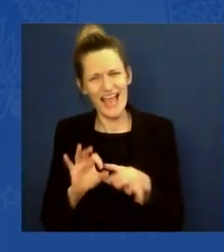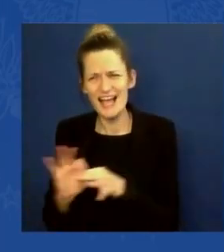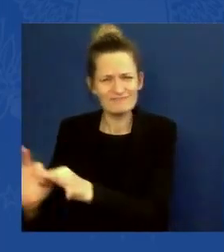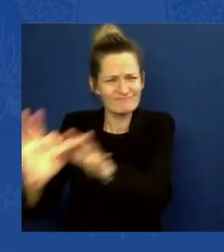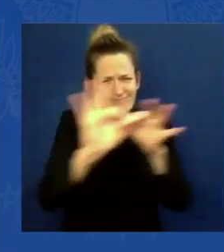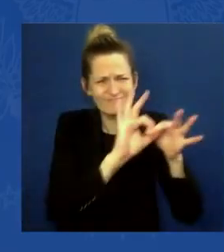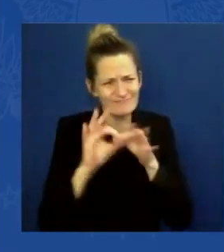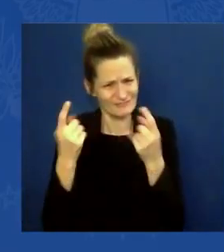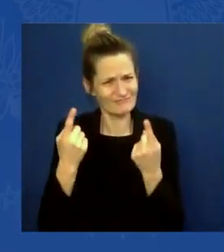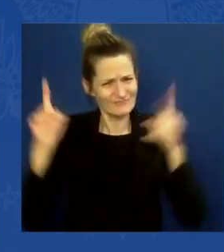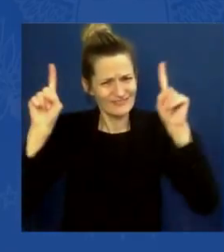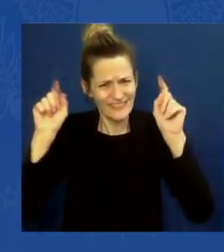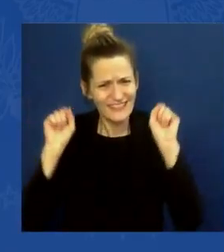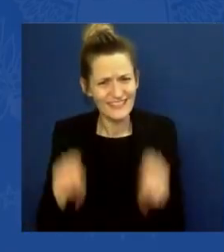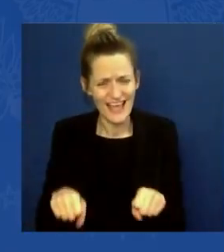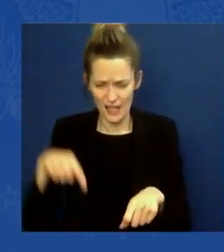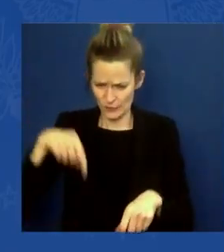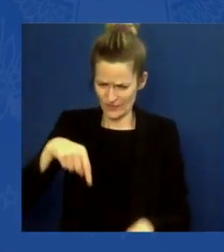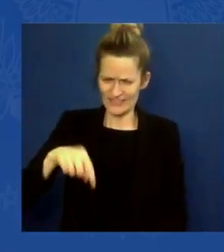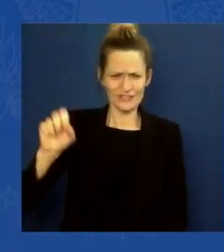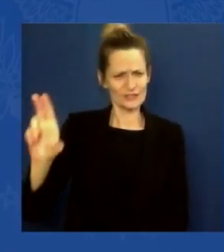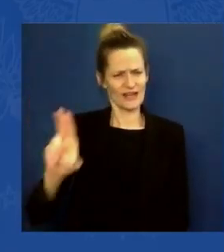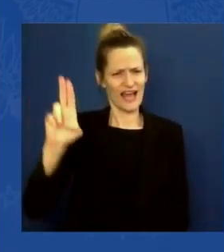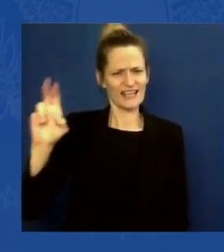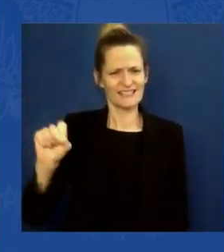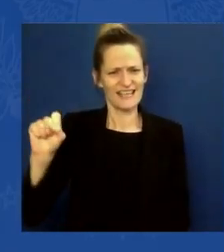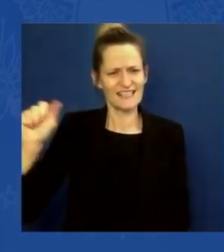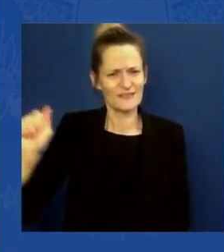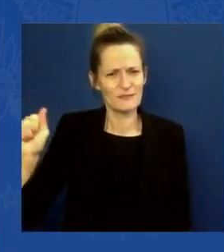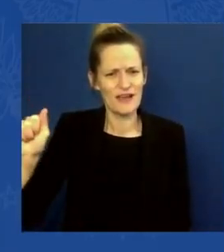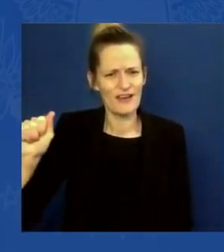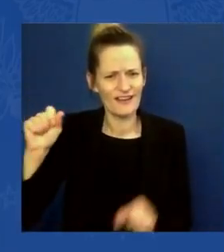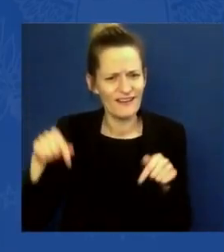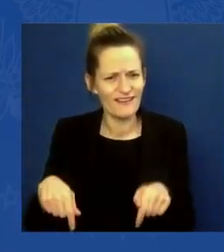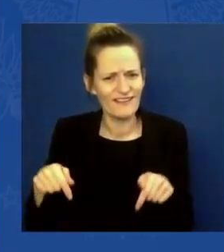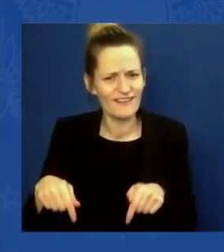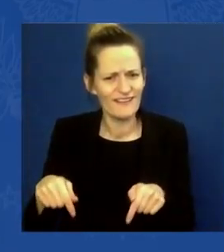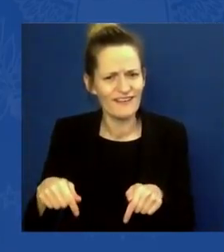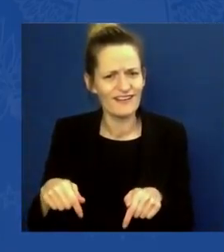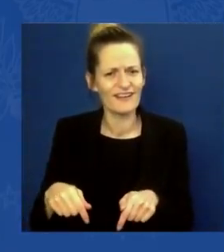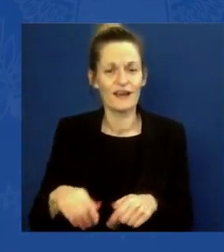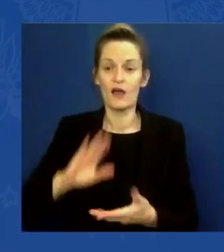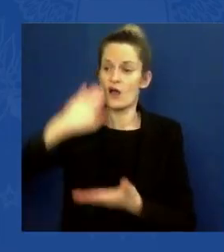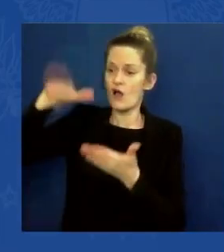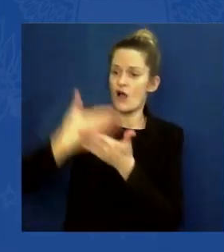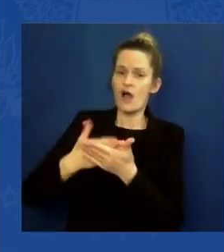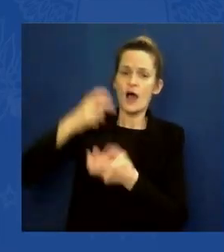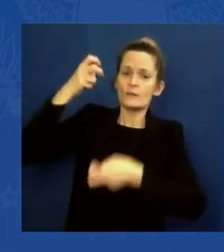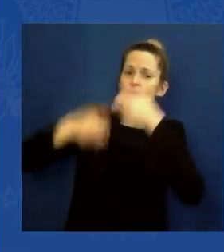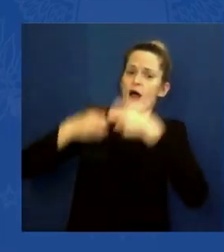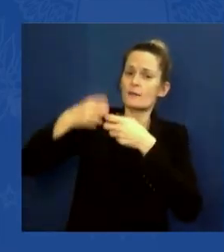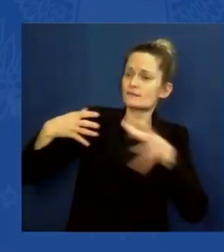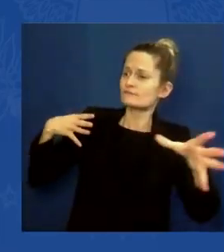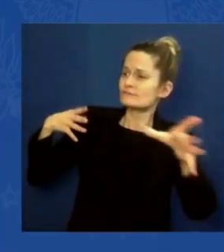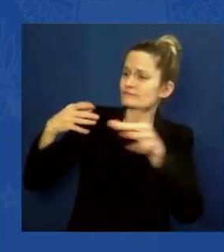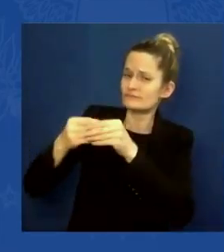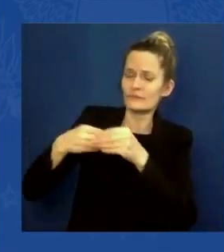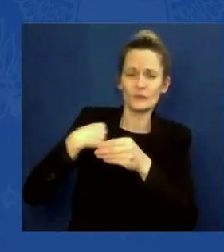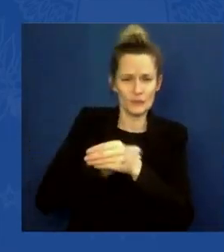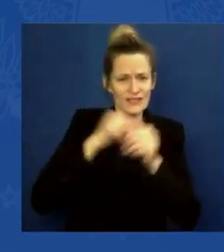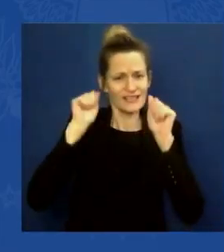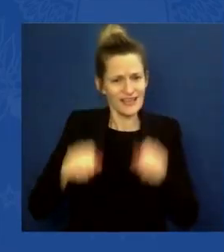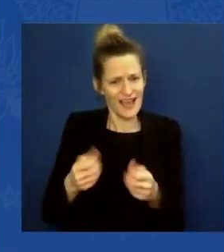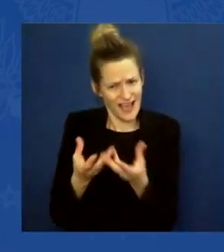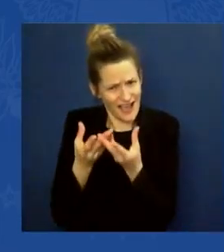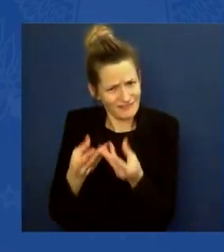never been a problem we faced when we set our mind to do that we haven't been able to. I mean it literally. Never have we failed to